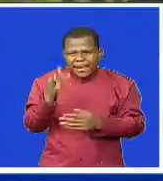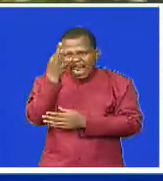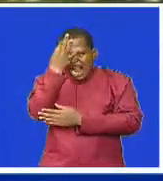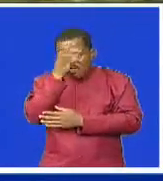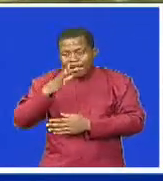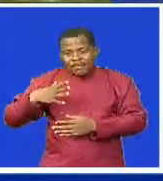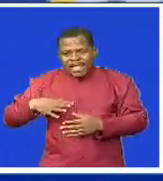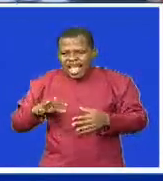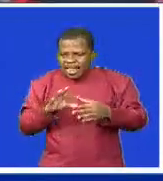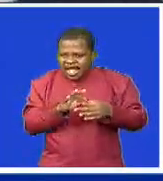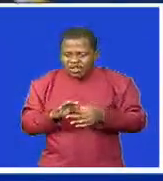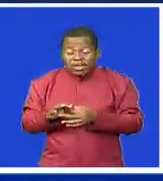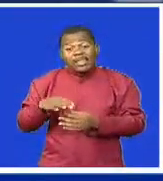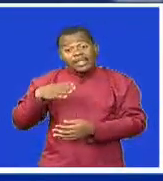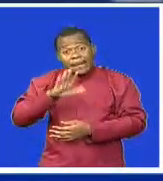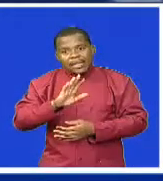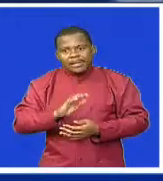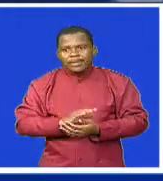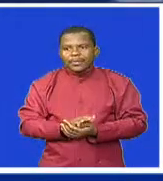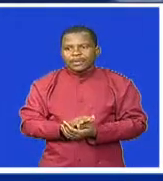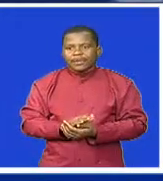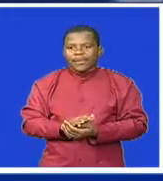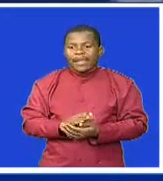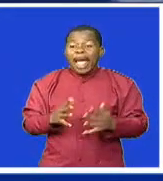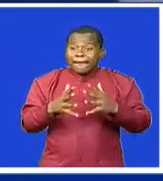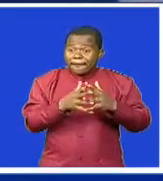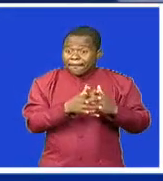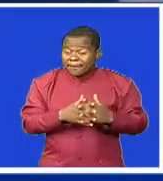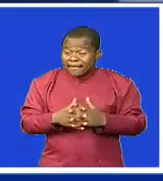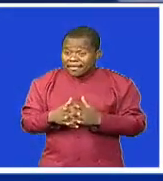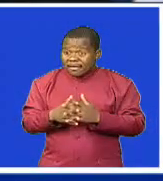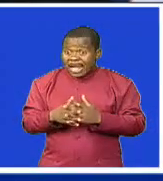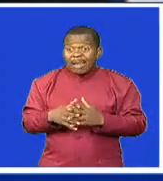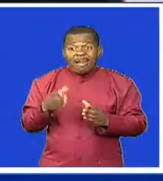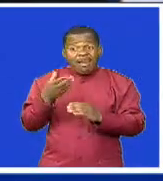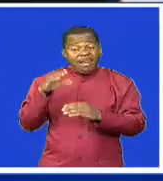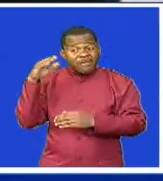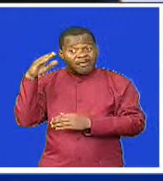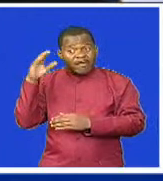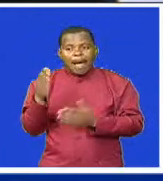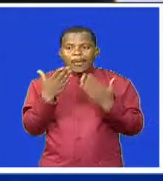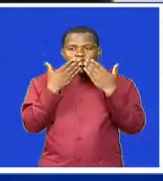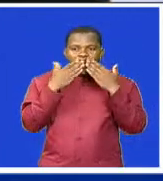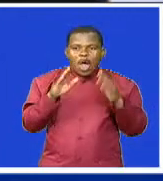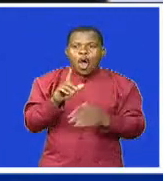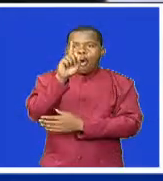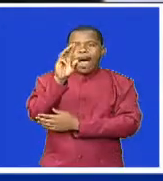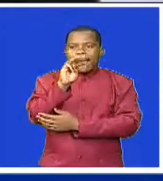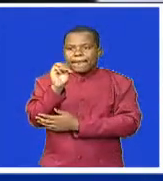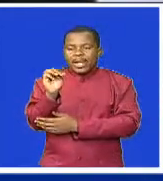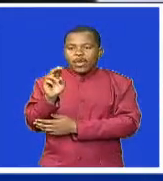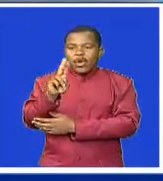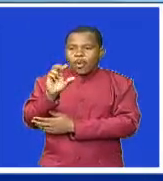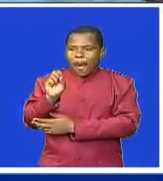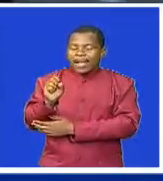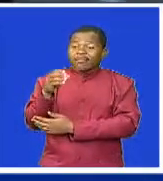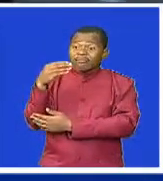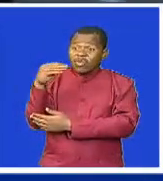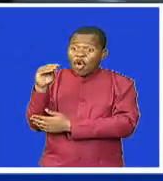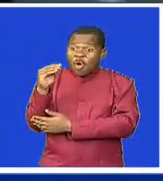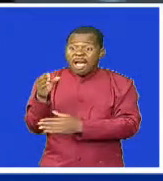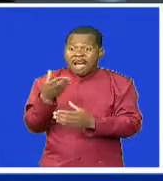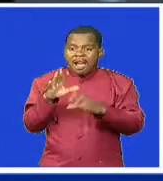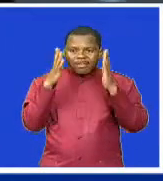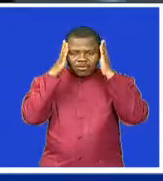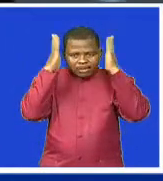other stakeholders. The US government has donated one million US dollars to the Kingdom of SWATINI. The Minister